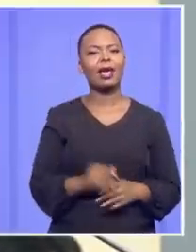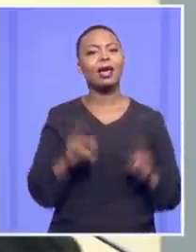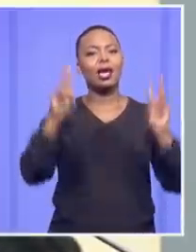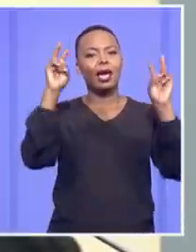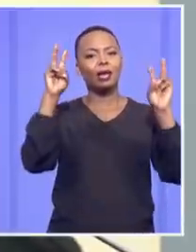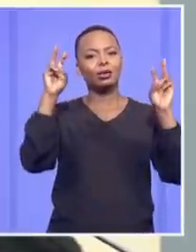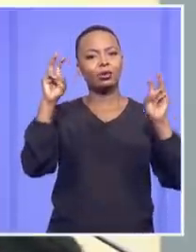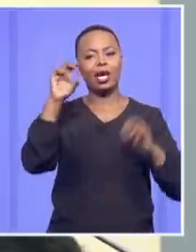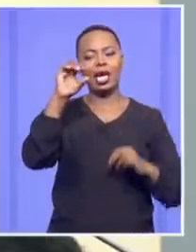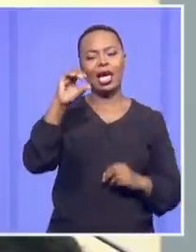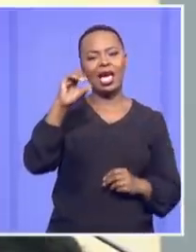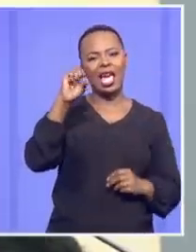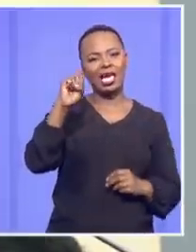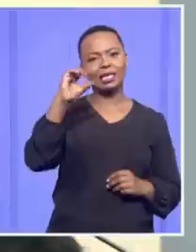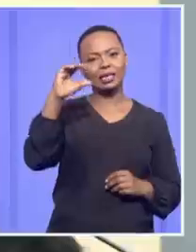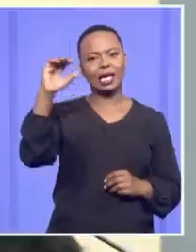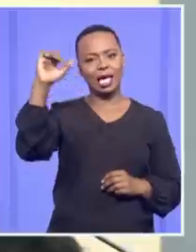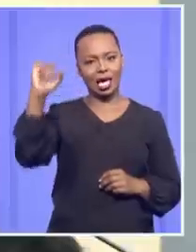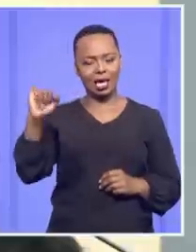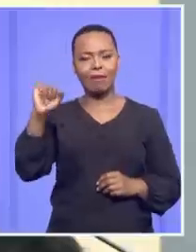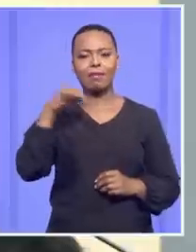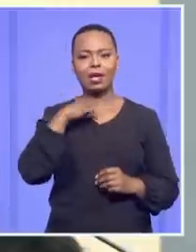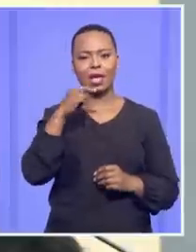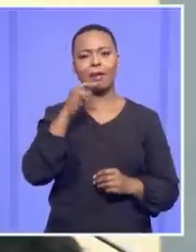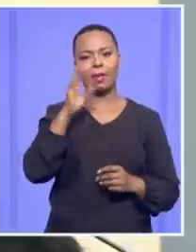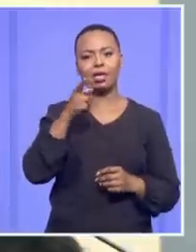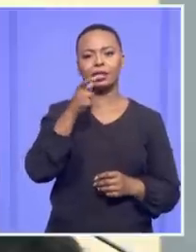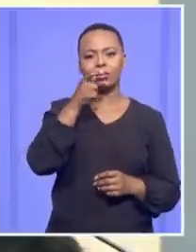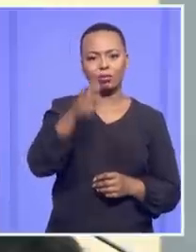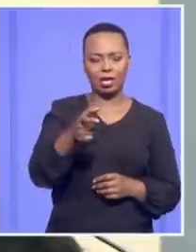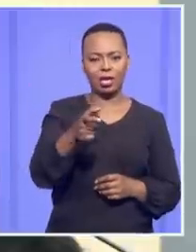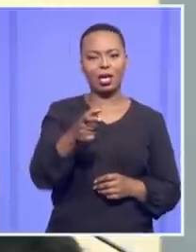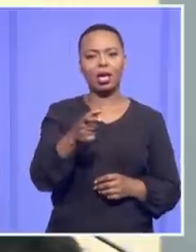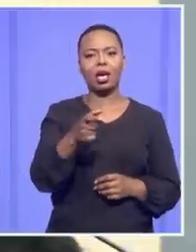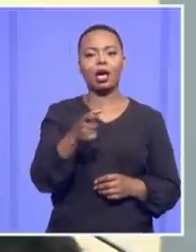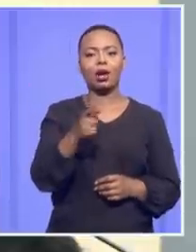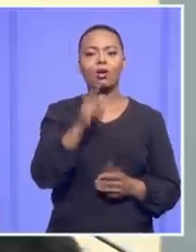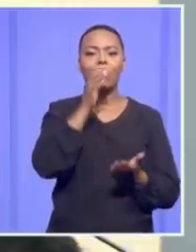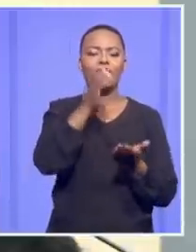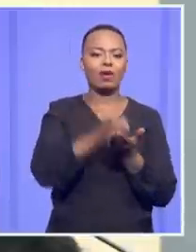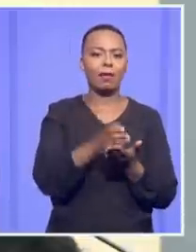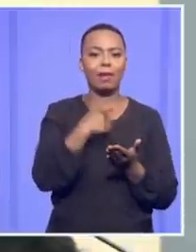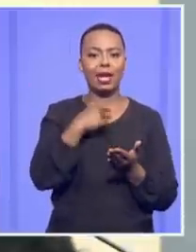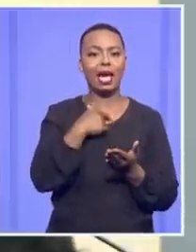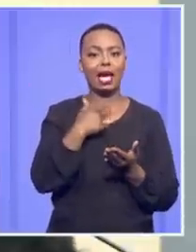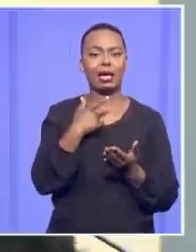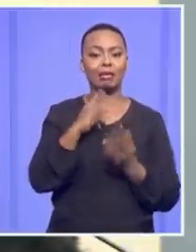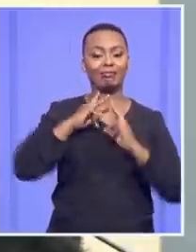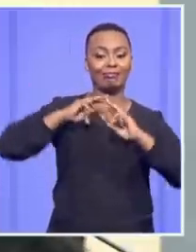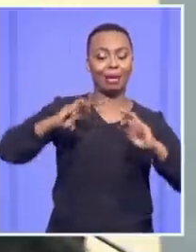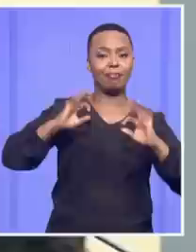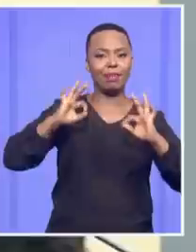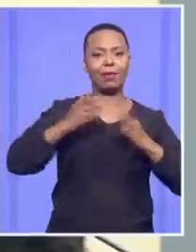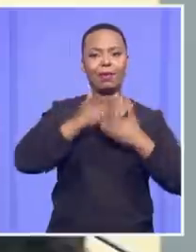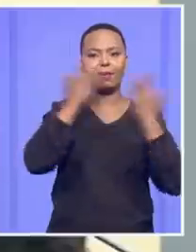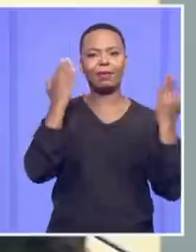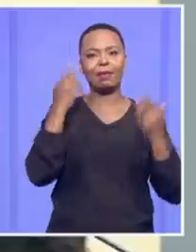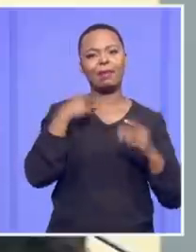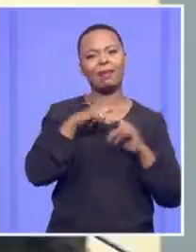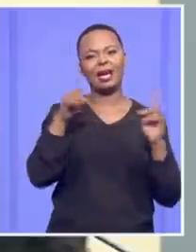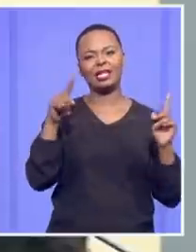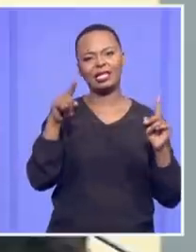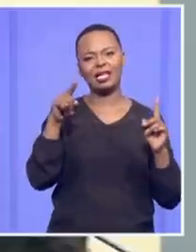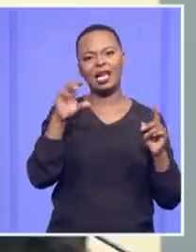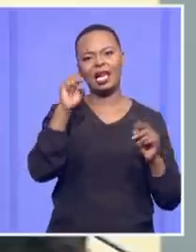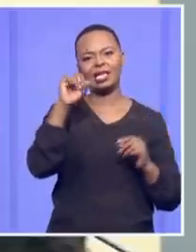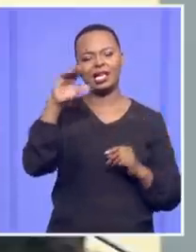SCA, and I must confess that I didn't do my homework properly and look at the case, but I remember it was in the SCA, somewhere in the 90s or maybe early